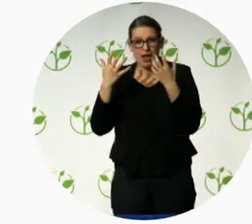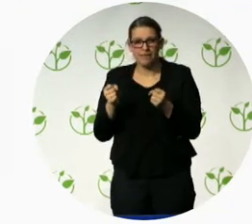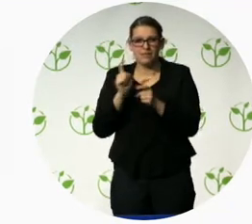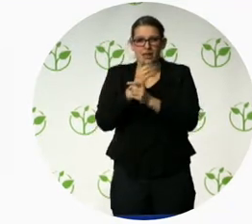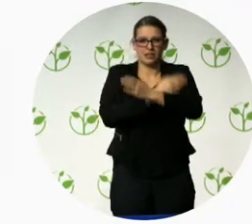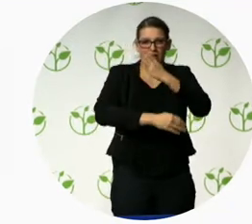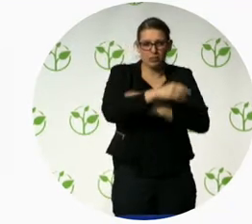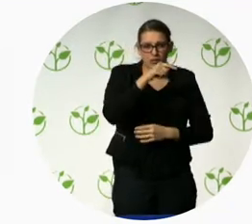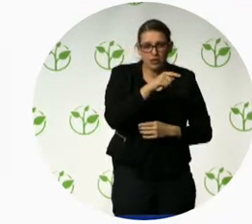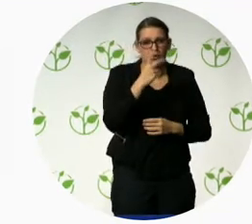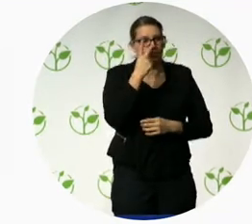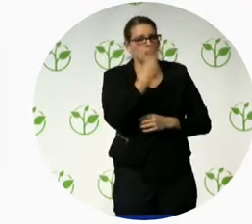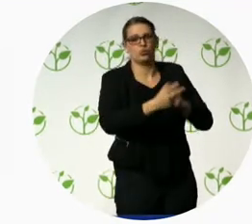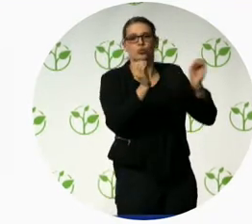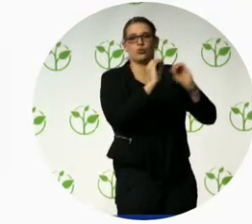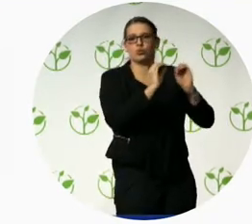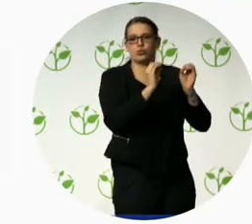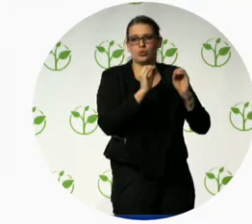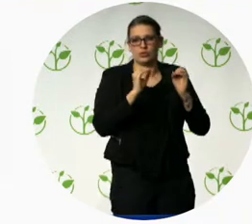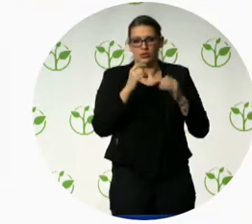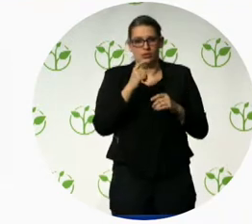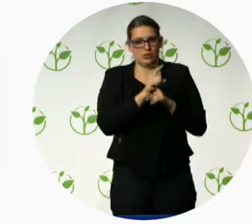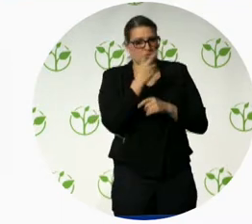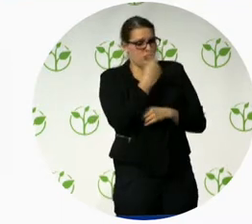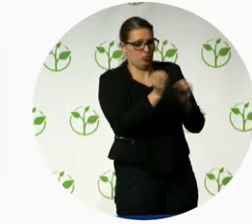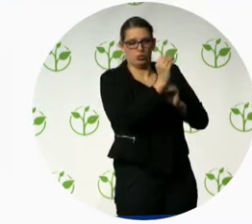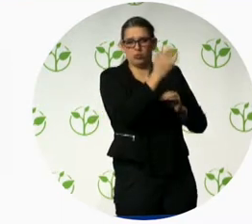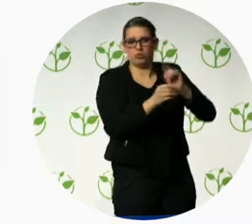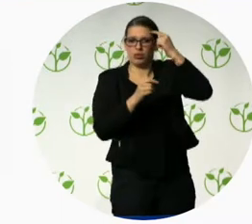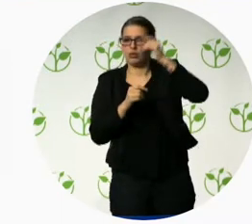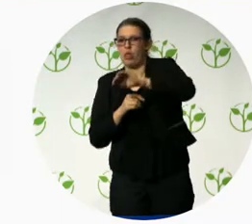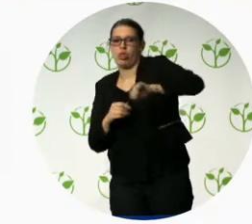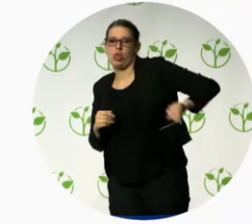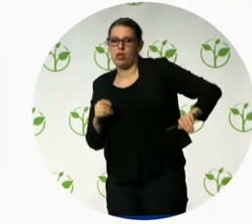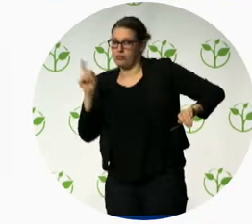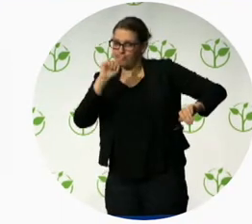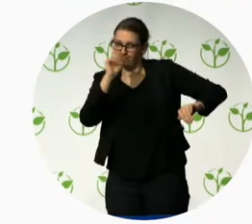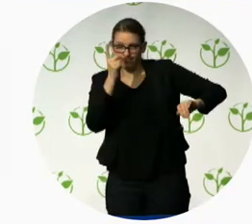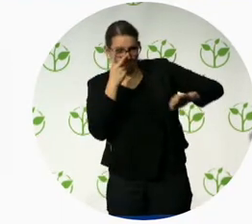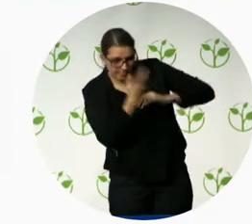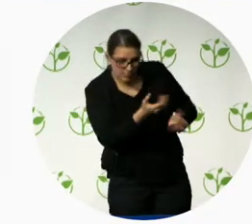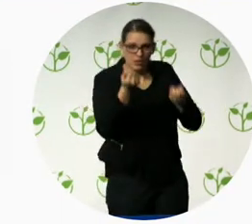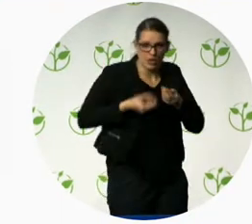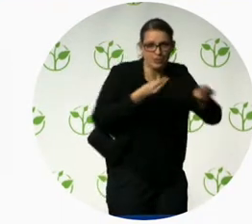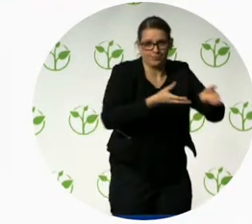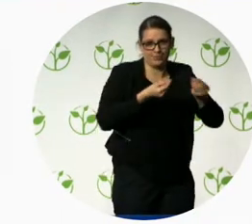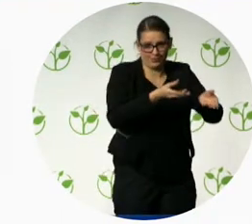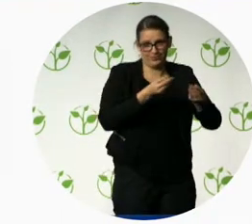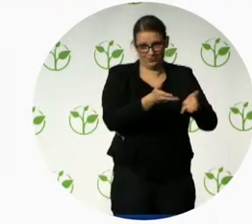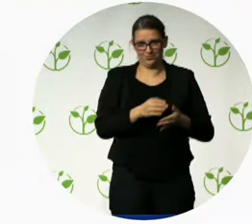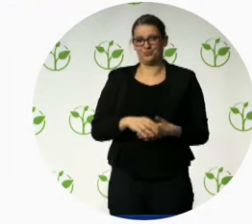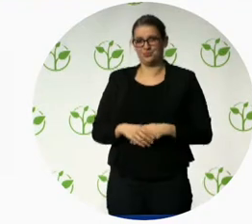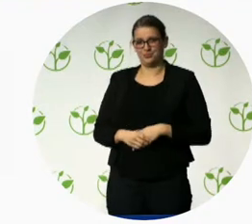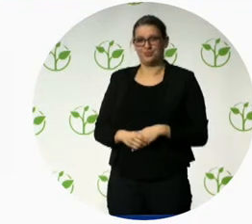you're probably going to stop, you're not going to land your message. And when they learn these amazing kind of inclusive skills, they're just going to become better at their job full stop.